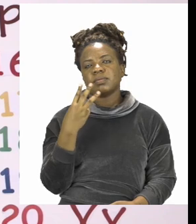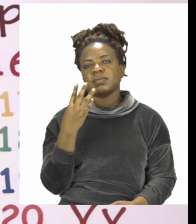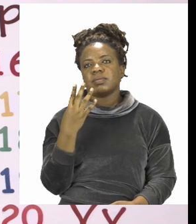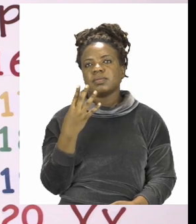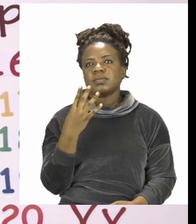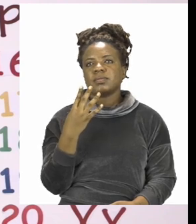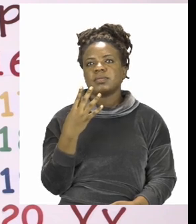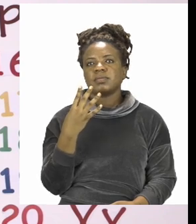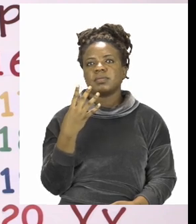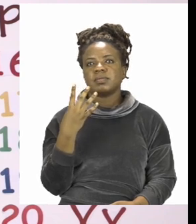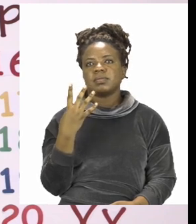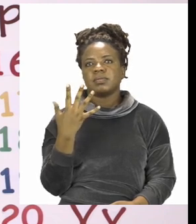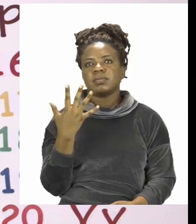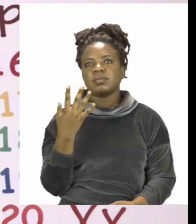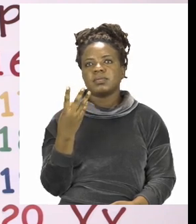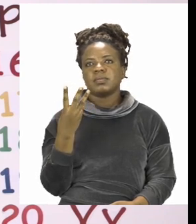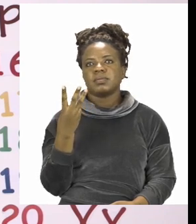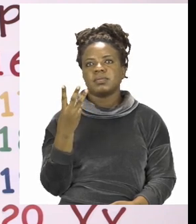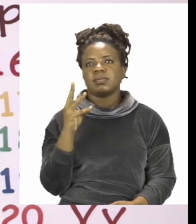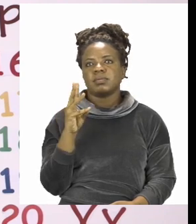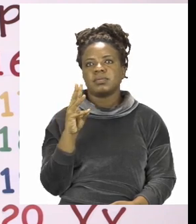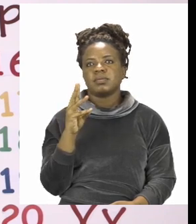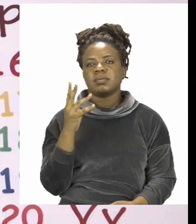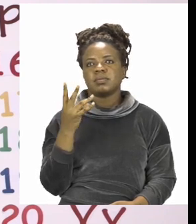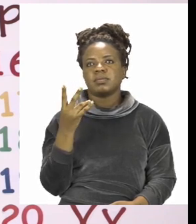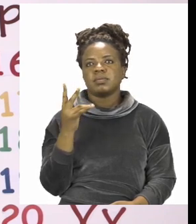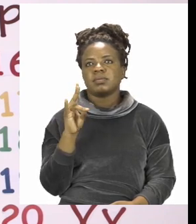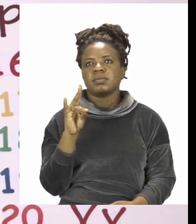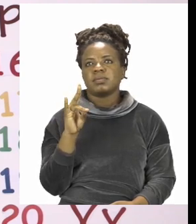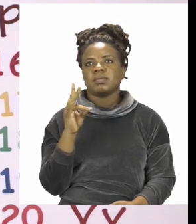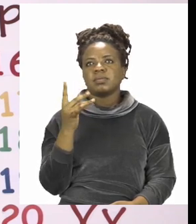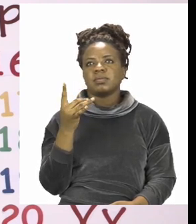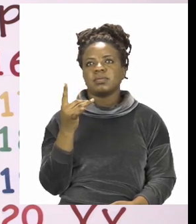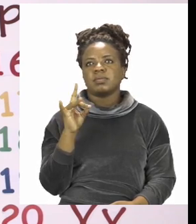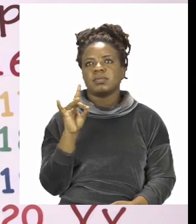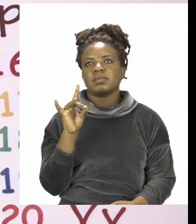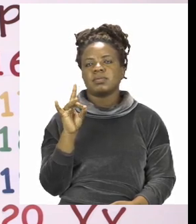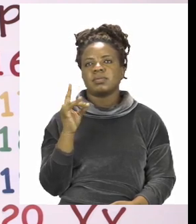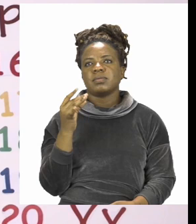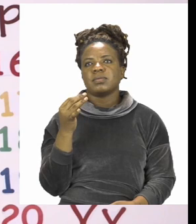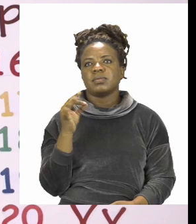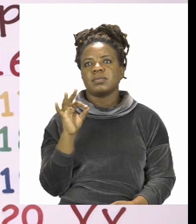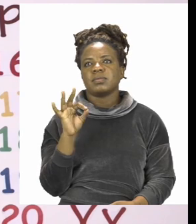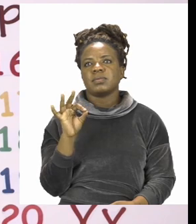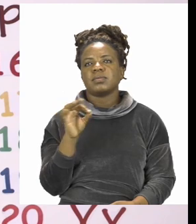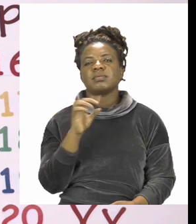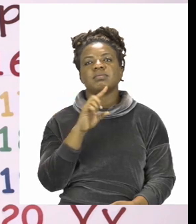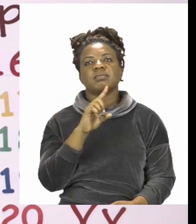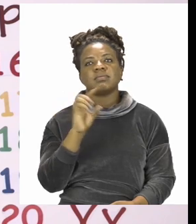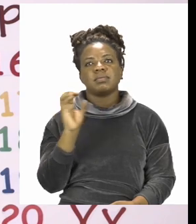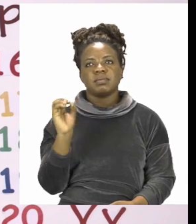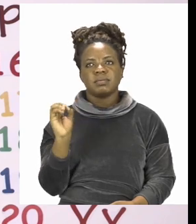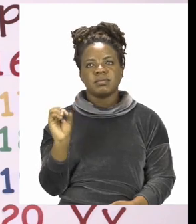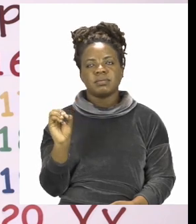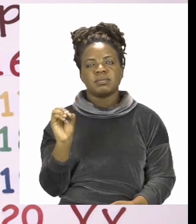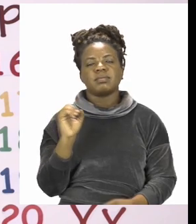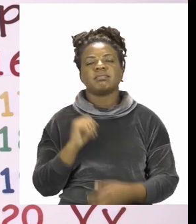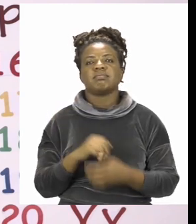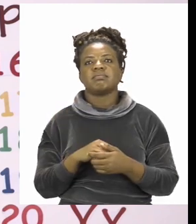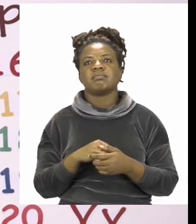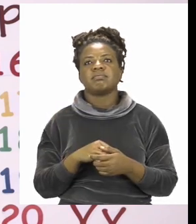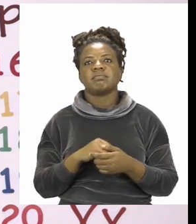4, 5, 6, 7, 8, 9, 10.